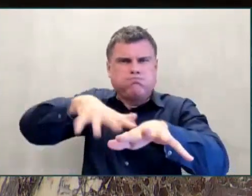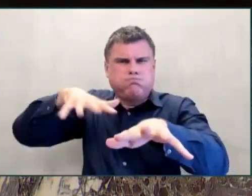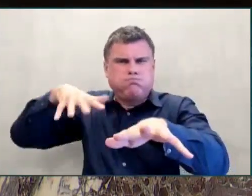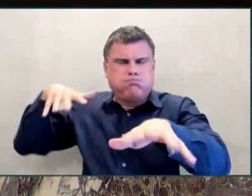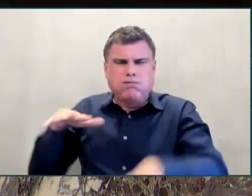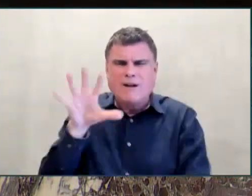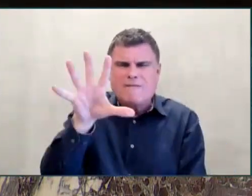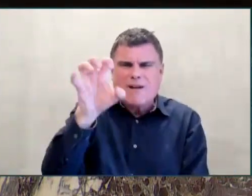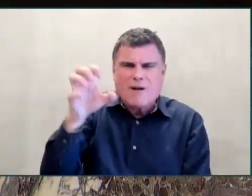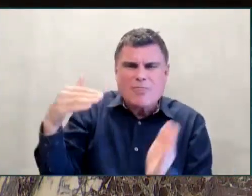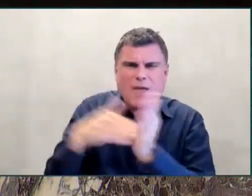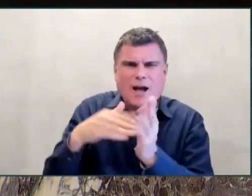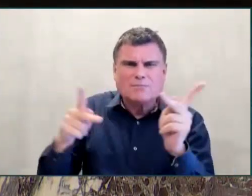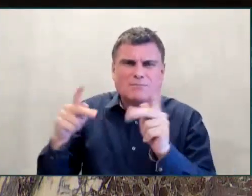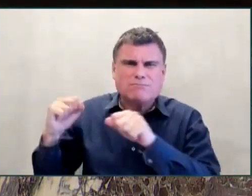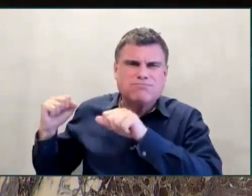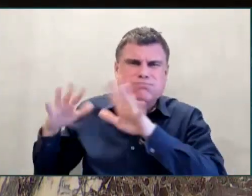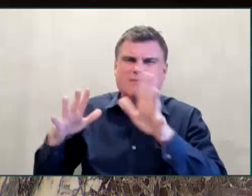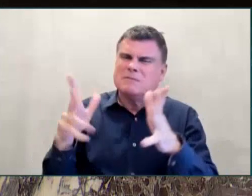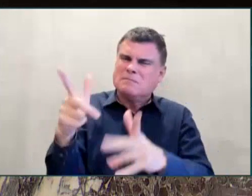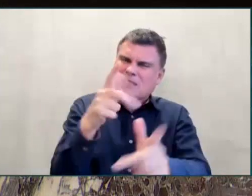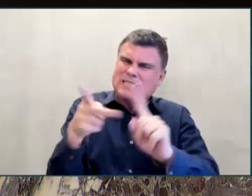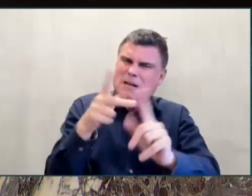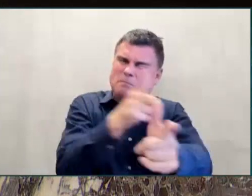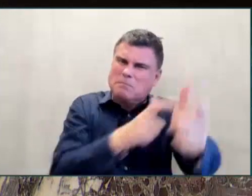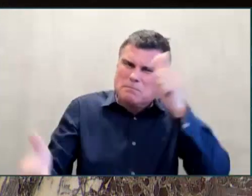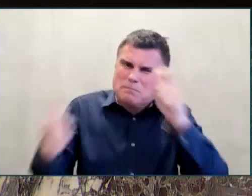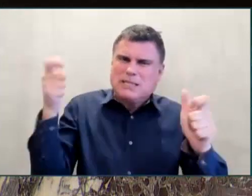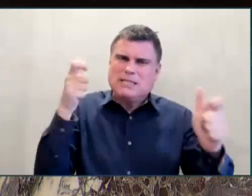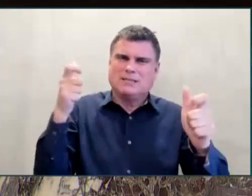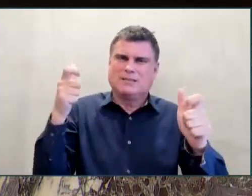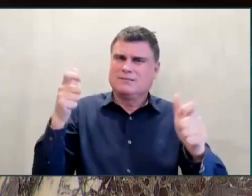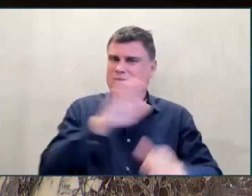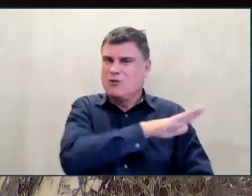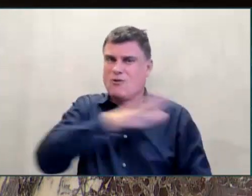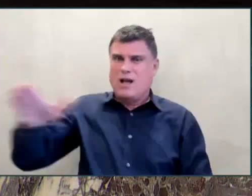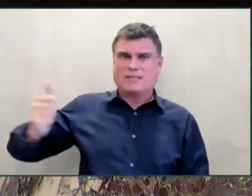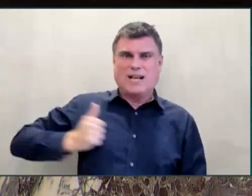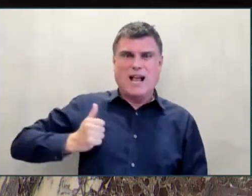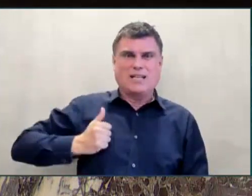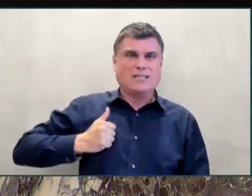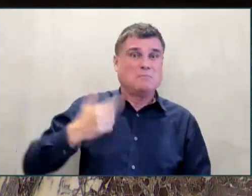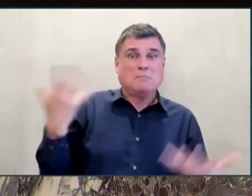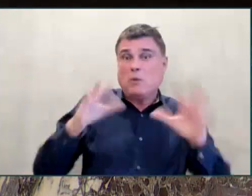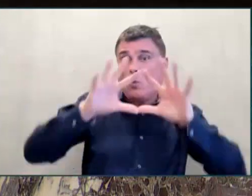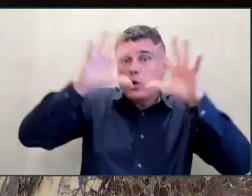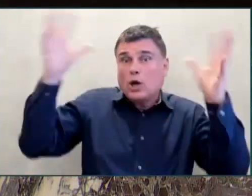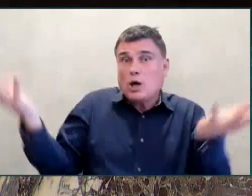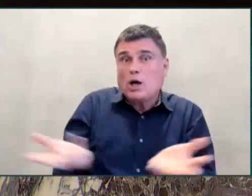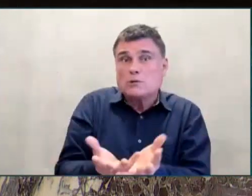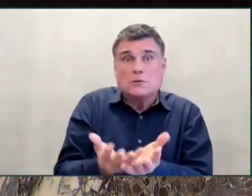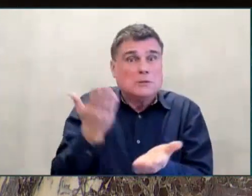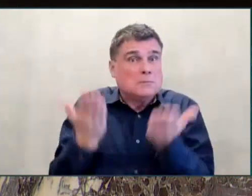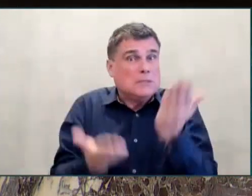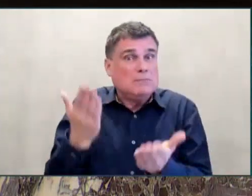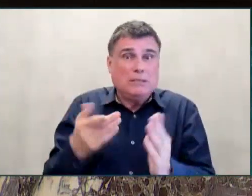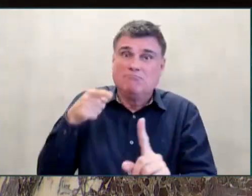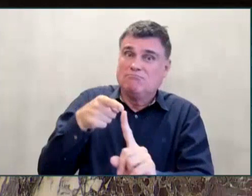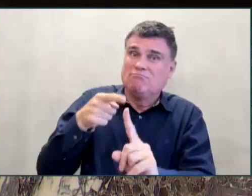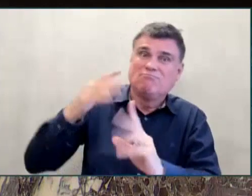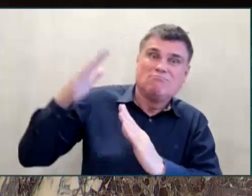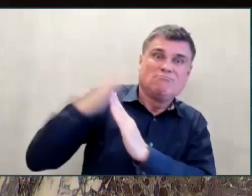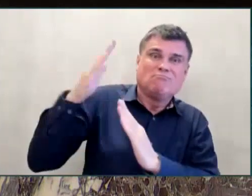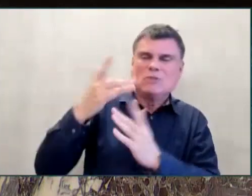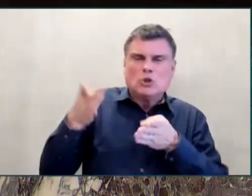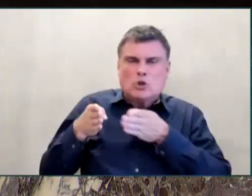A portion of Surrey streets in Newton were shut down for this magnificent multicultural community event as thousands from all